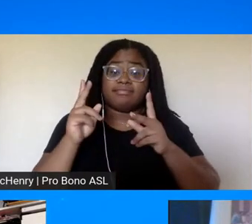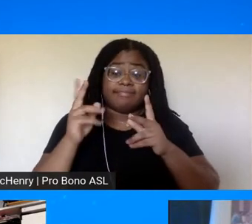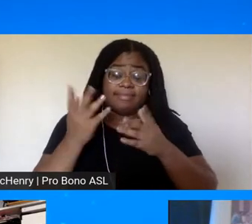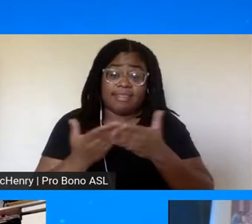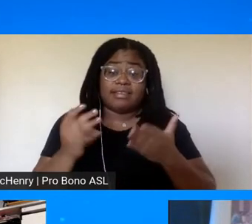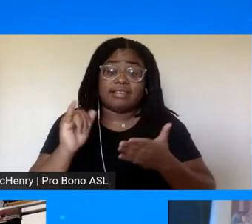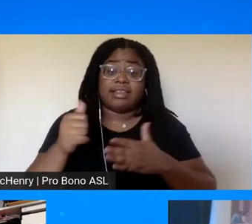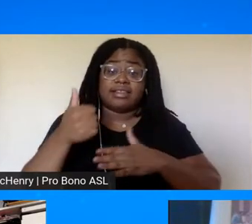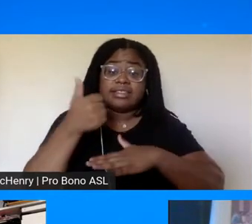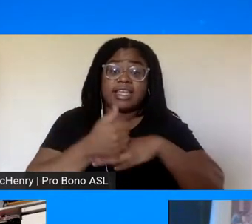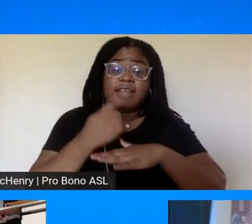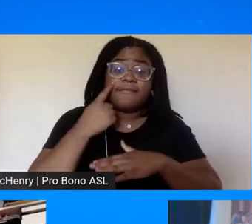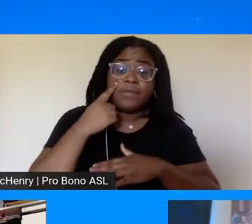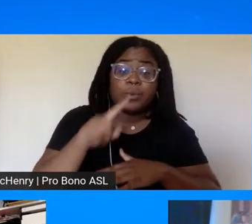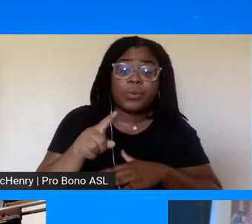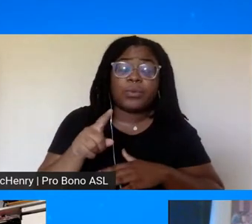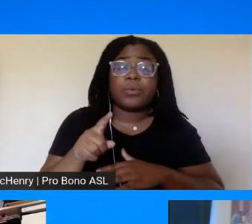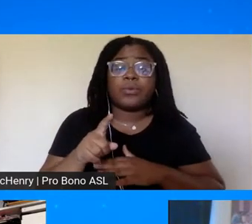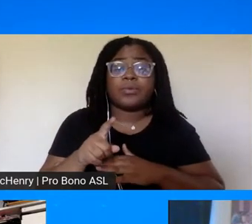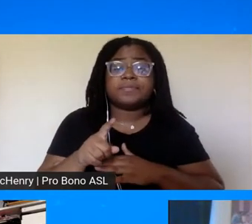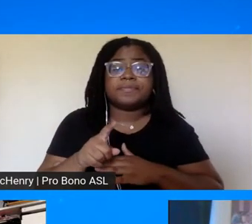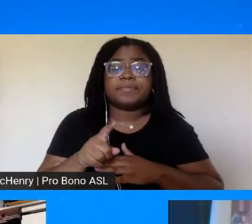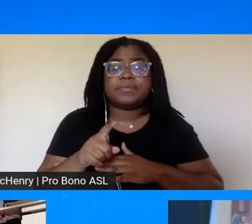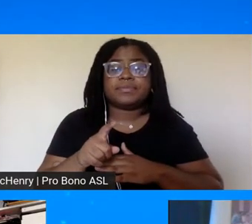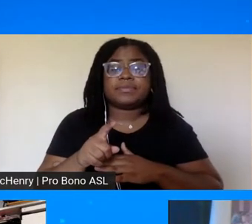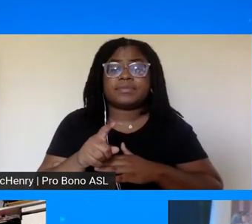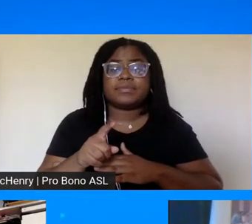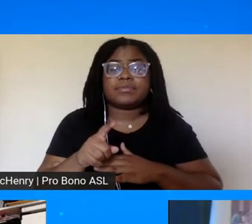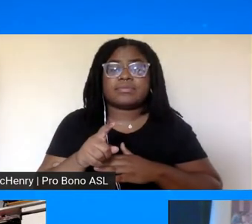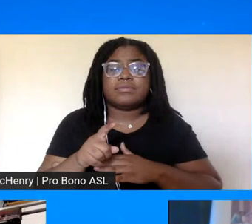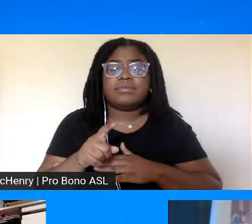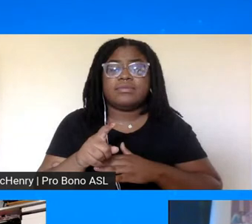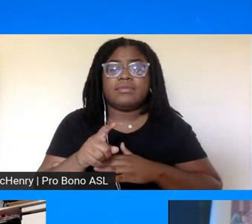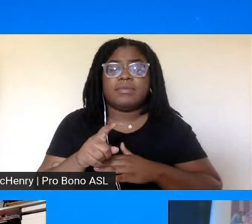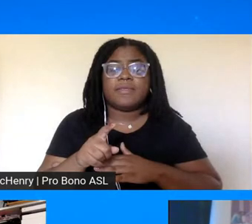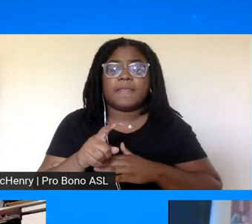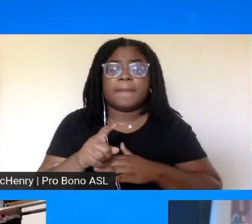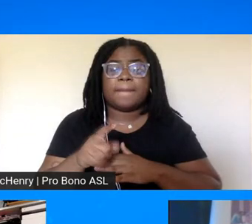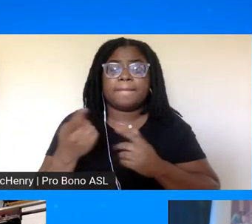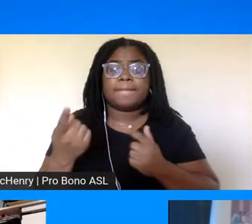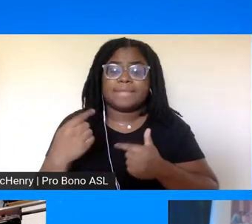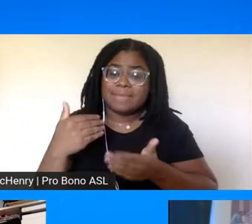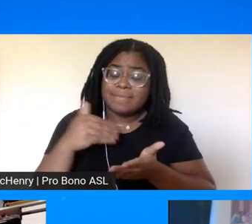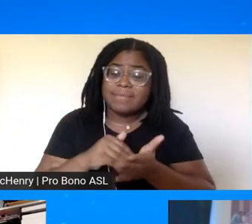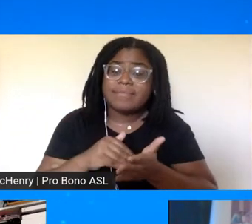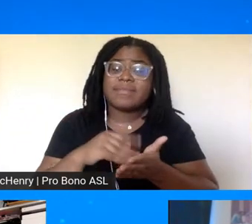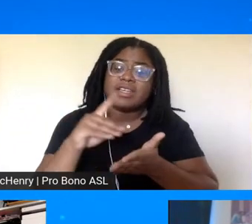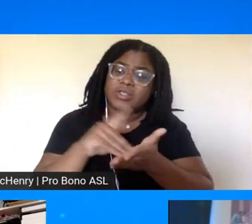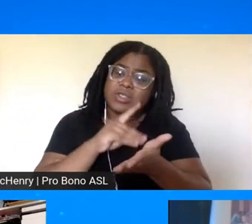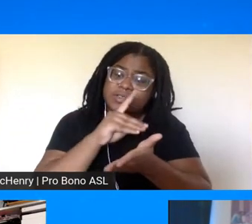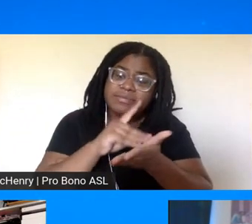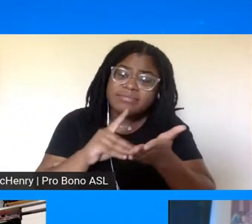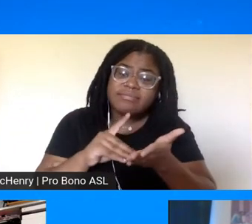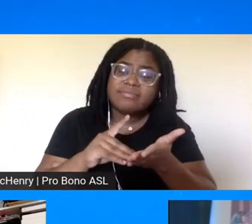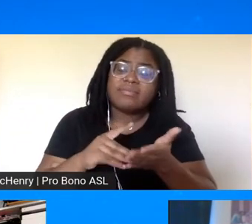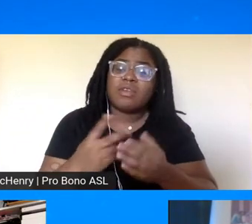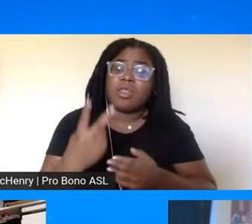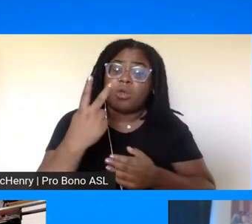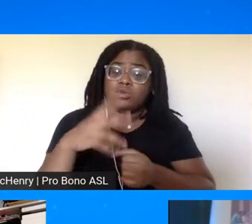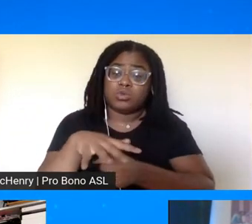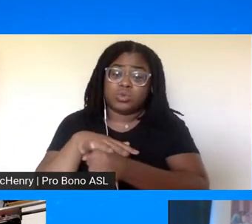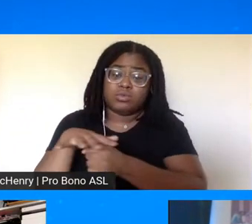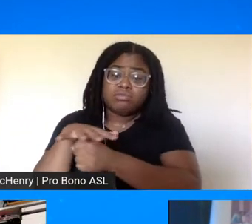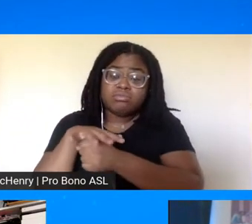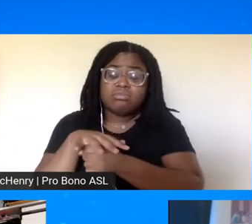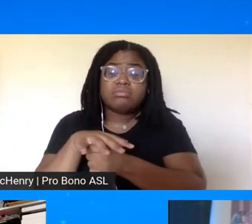uh to uh uh come against all of the discrimination in those two areas